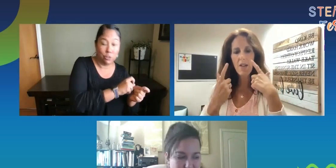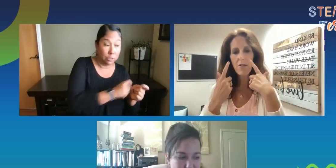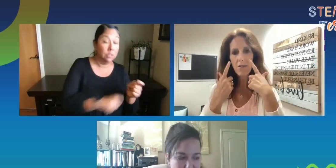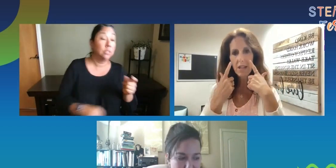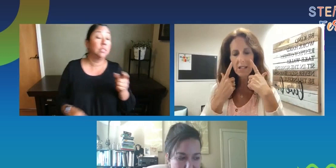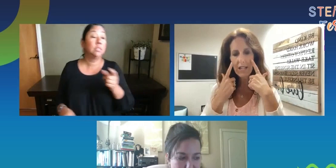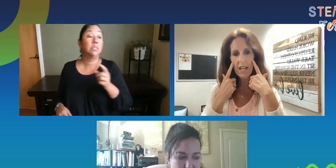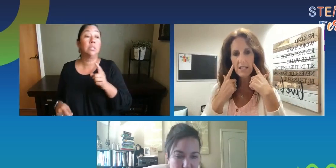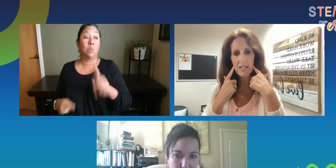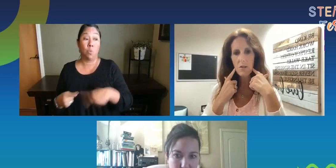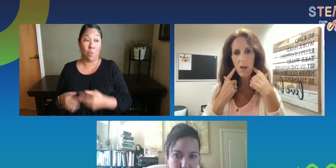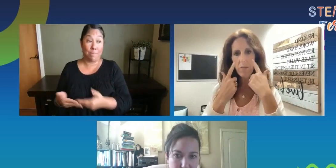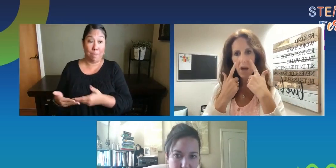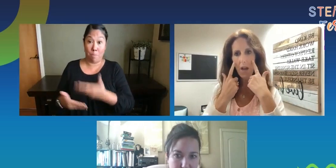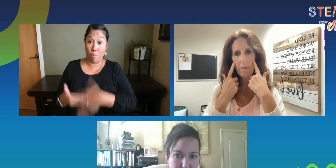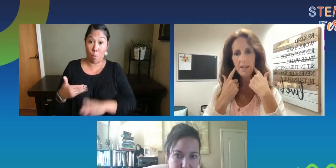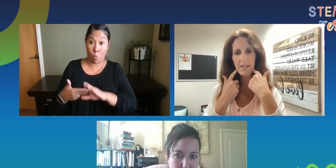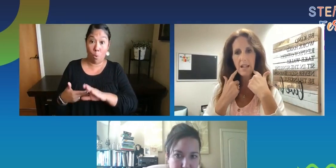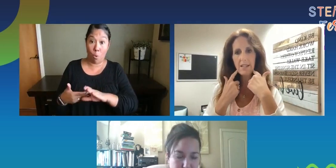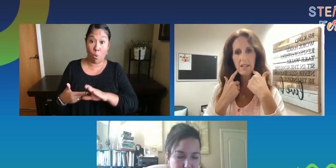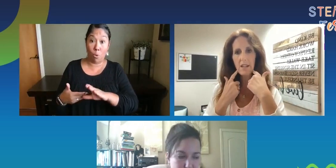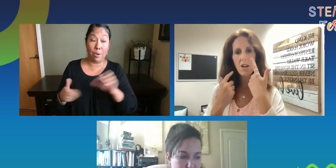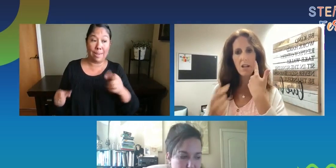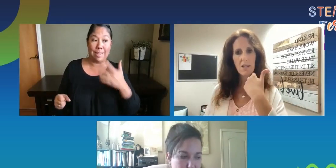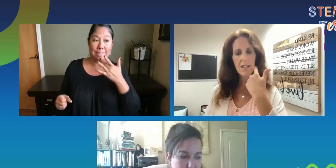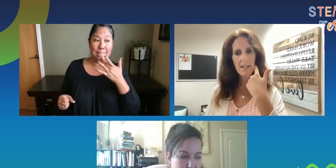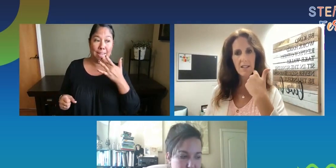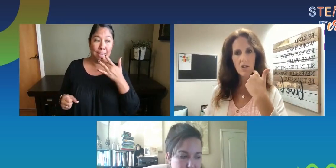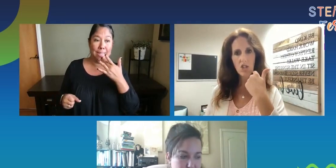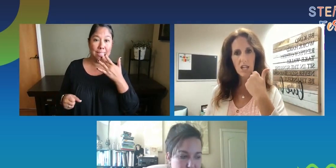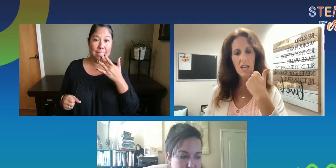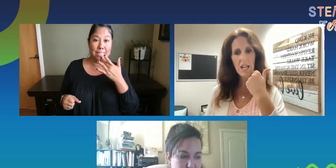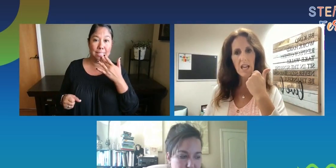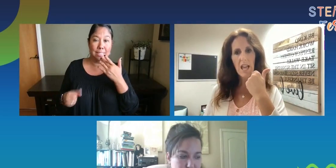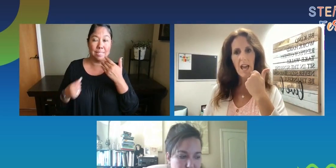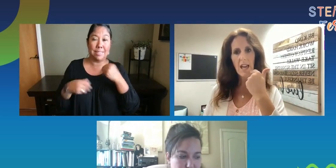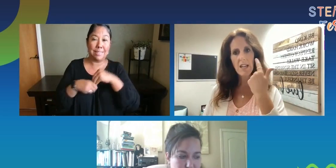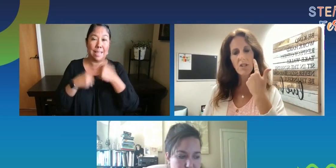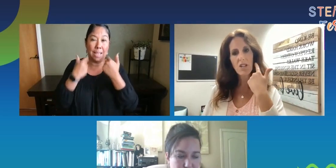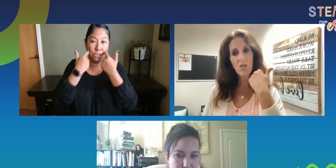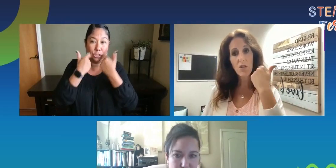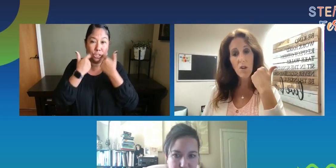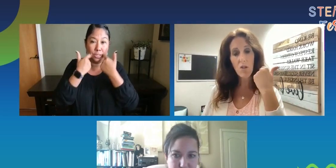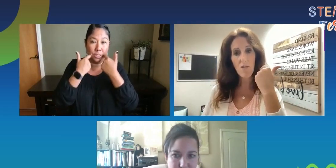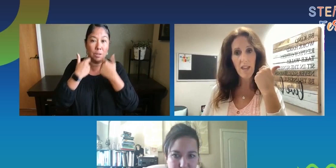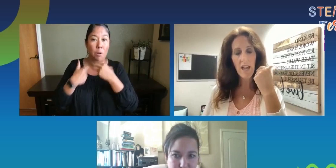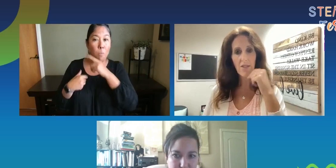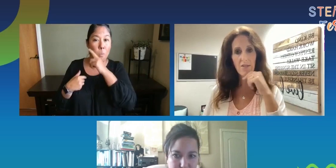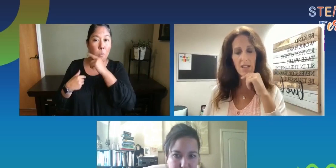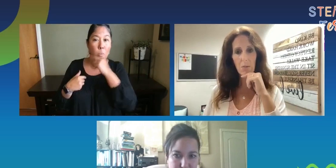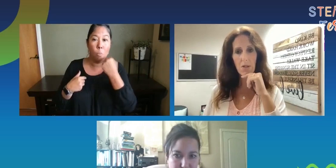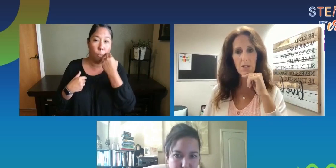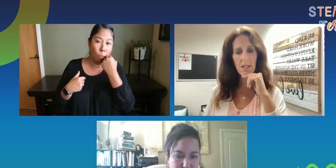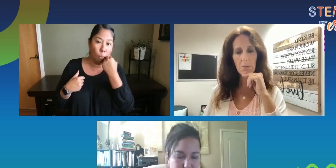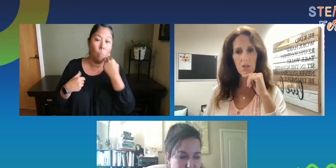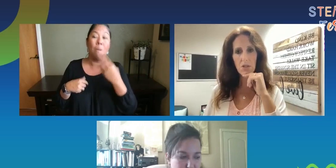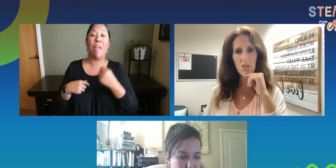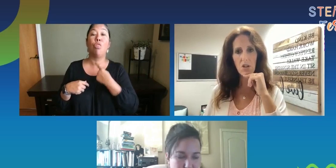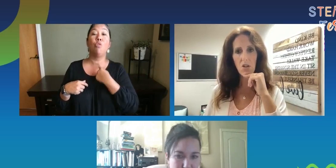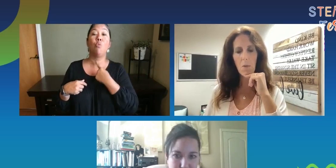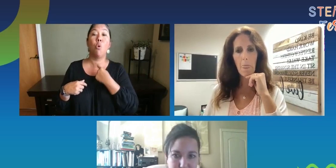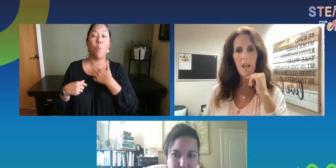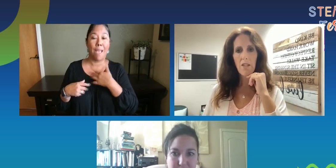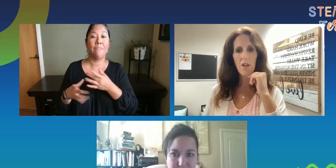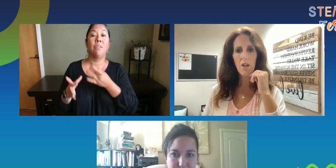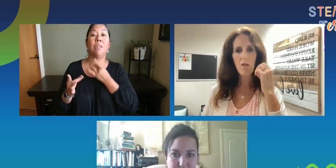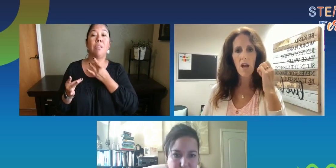born, they have, they can taste, um, insides of their, the sides of their cheek. And even in their throat, they have taste bud receptors.